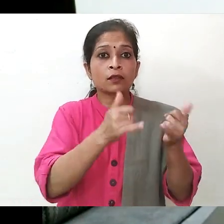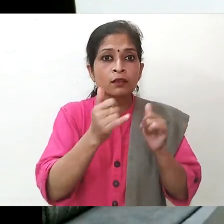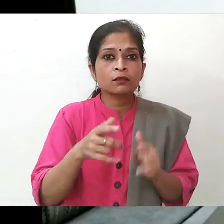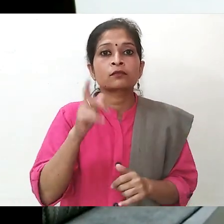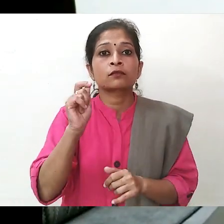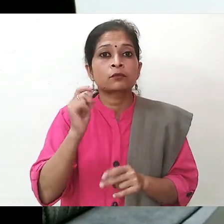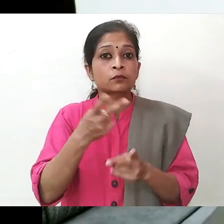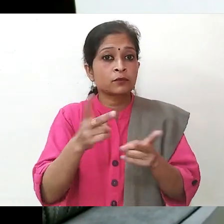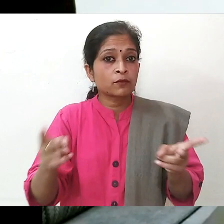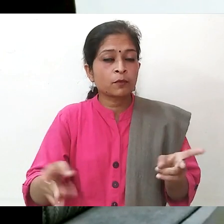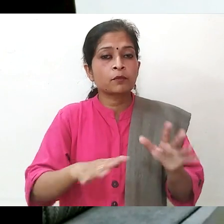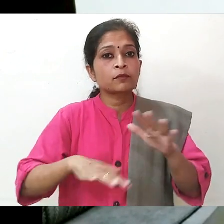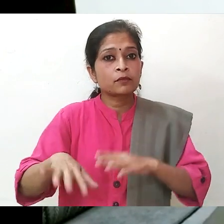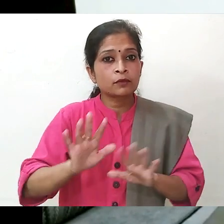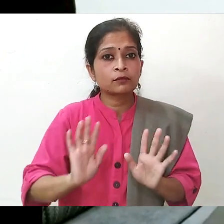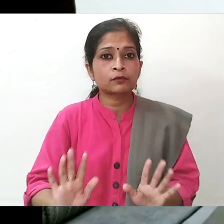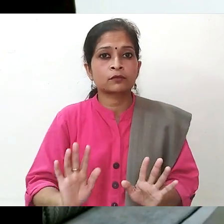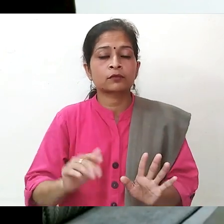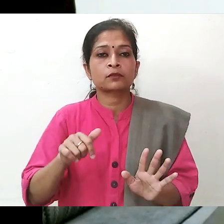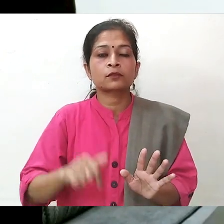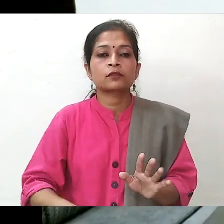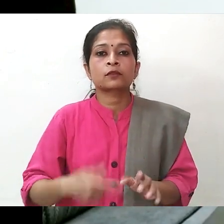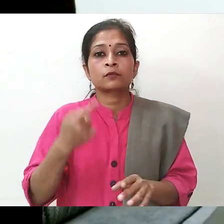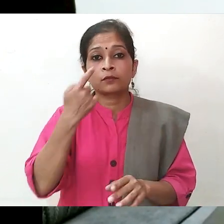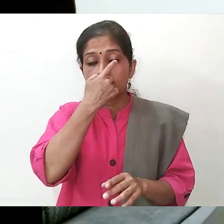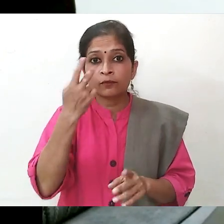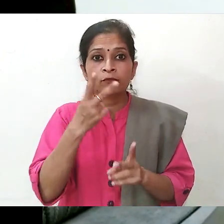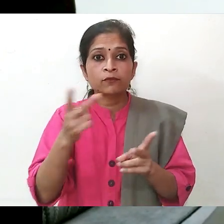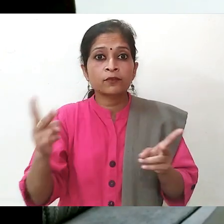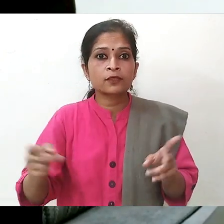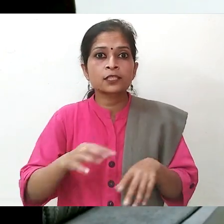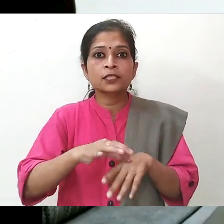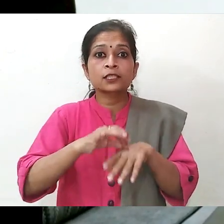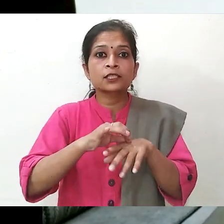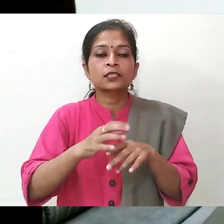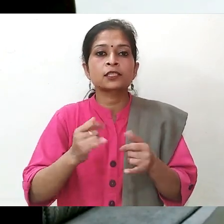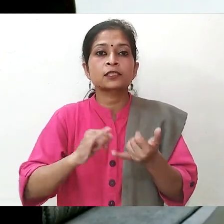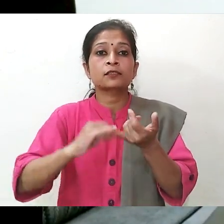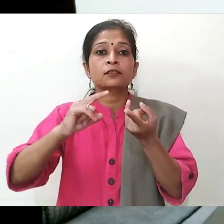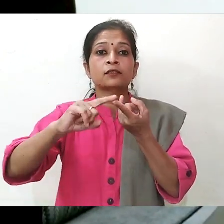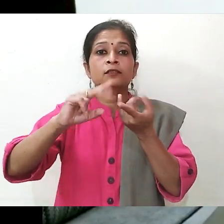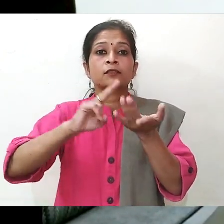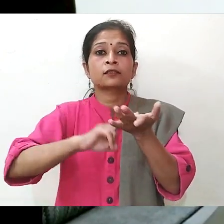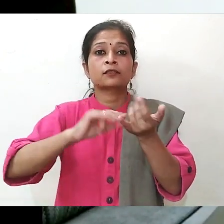activities may plan such that the sensory integration can improve.